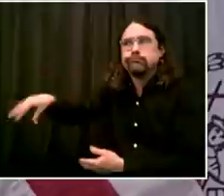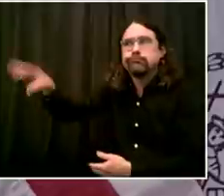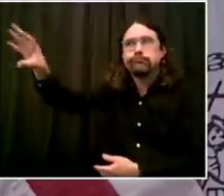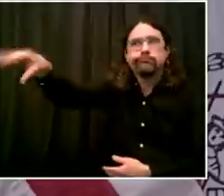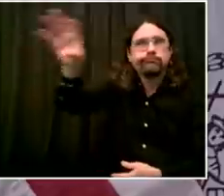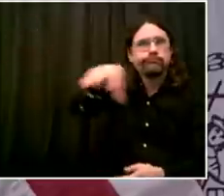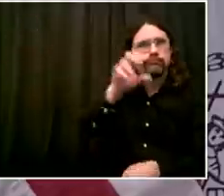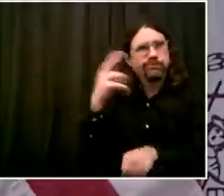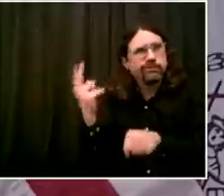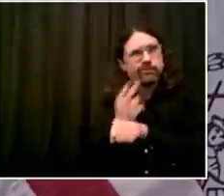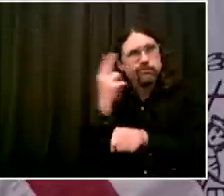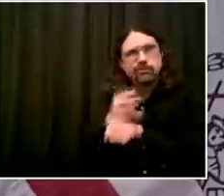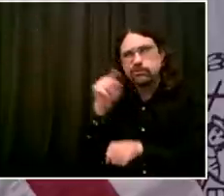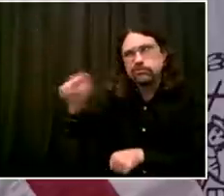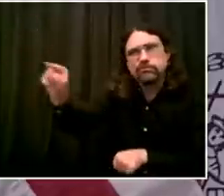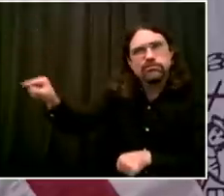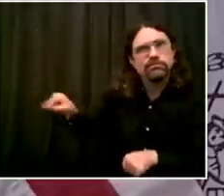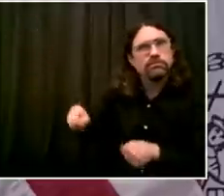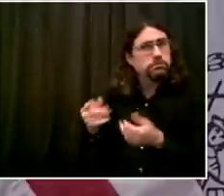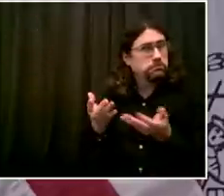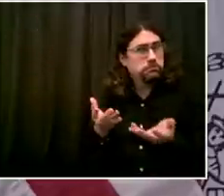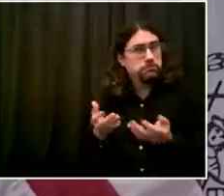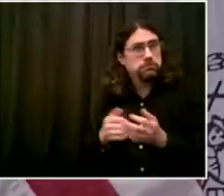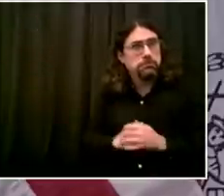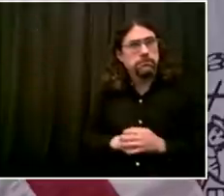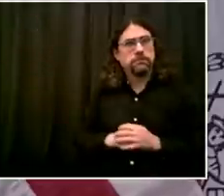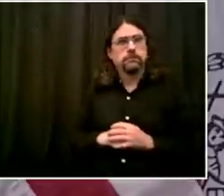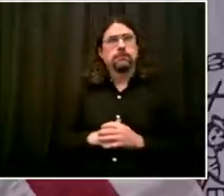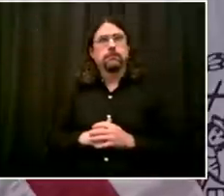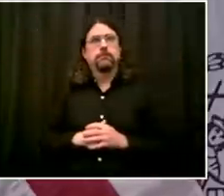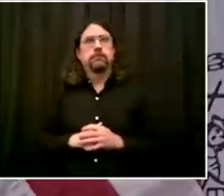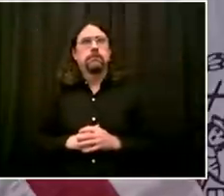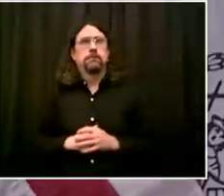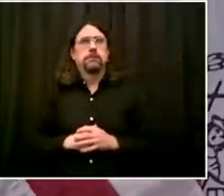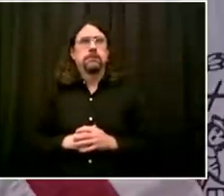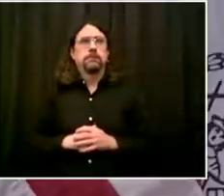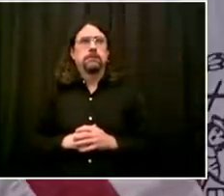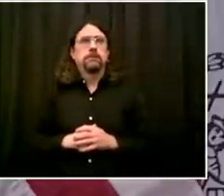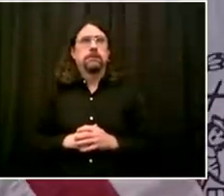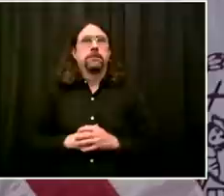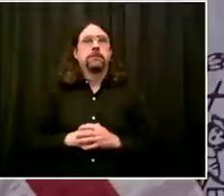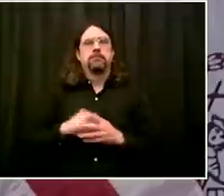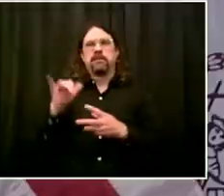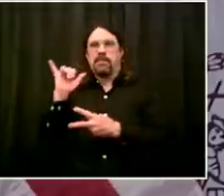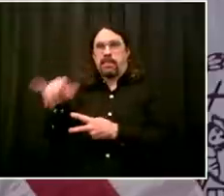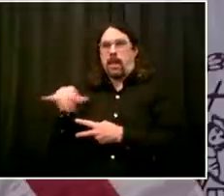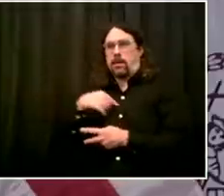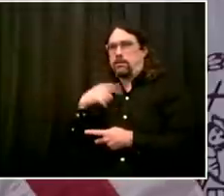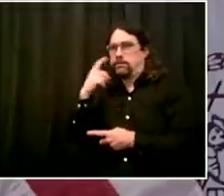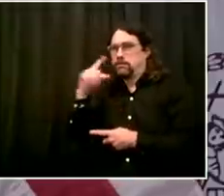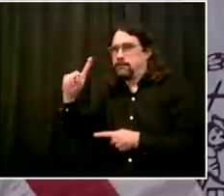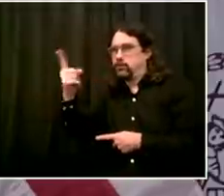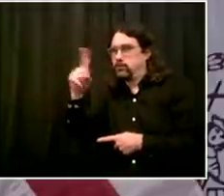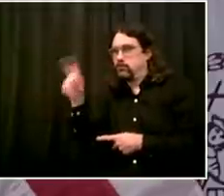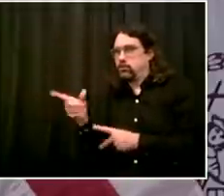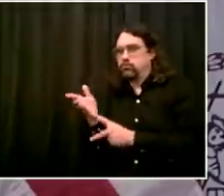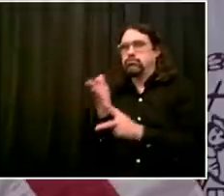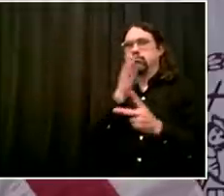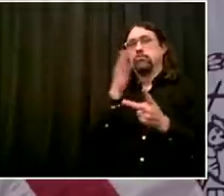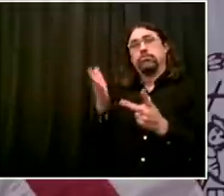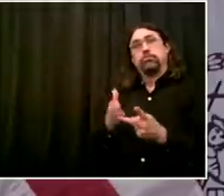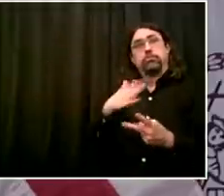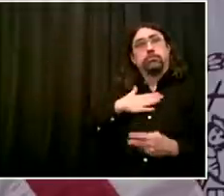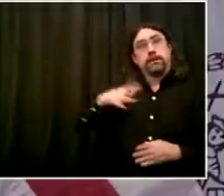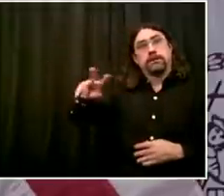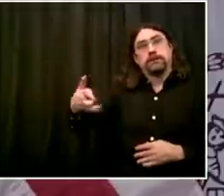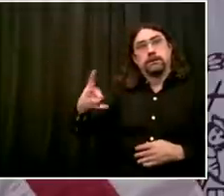And are you given the green light to religious institutions here in the city to begin